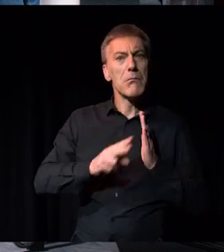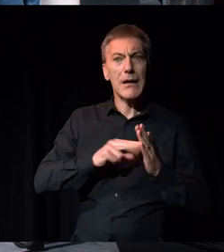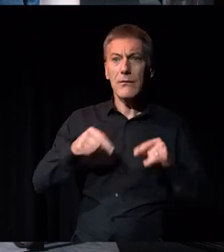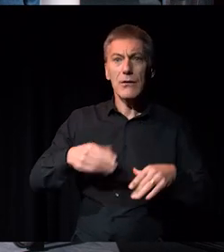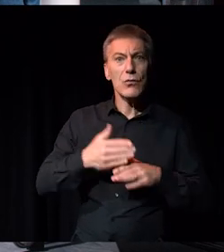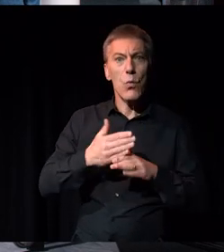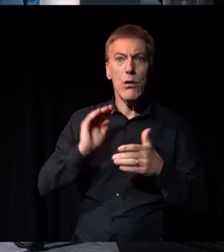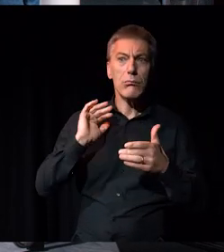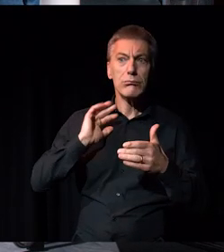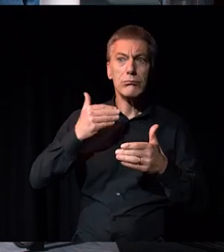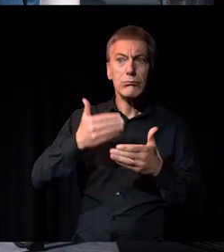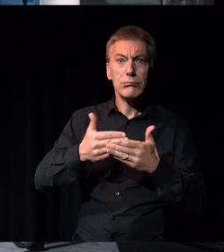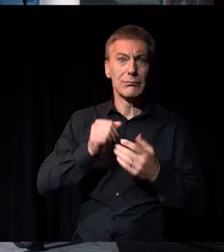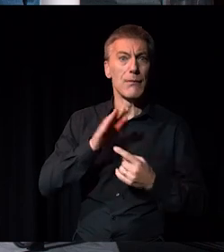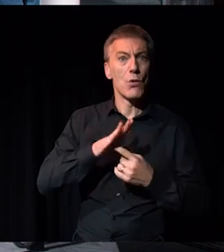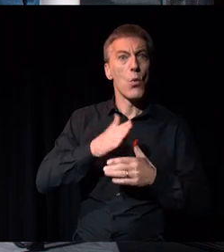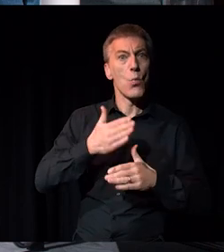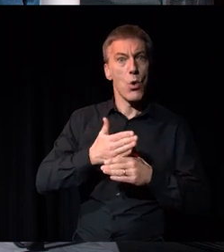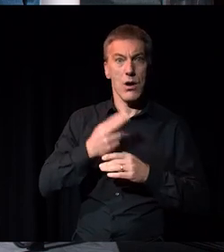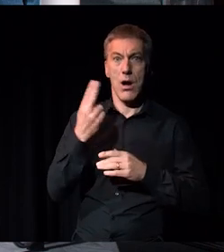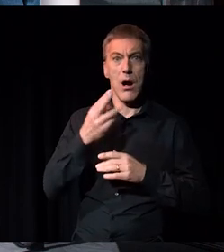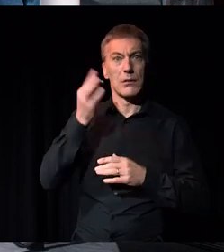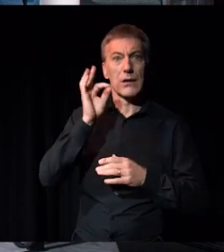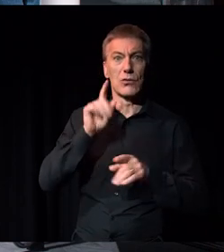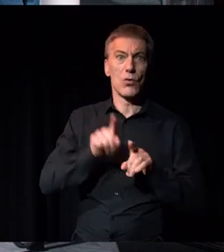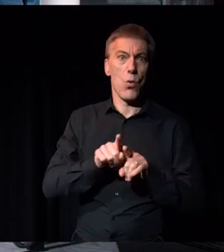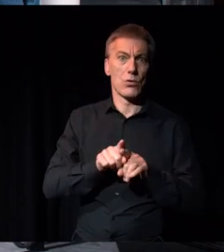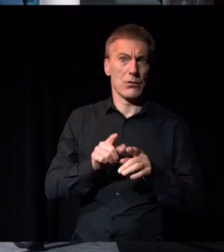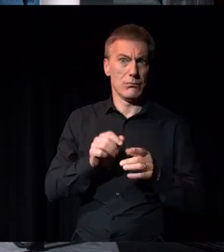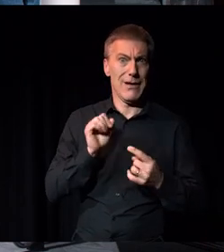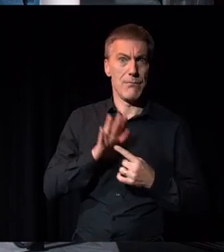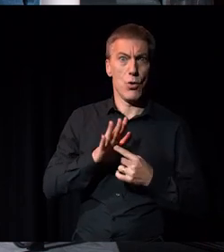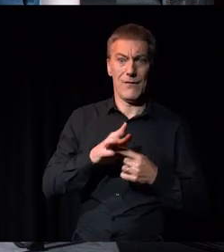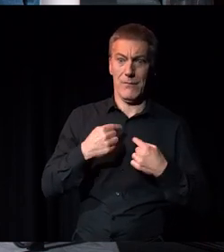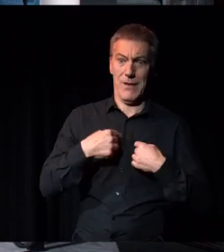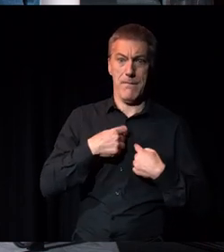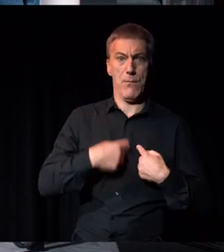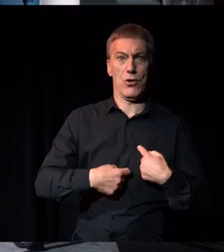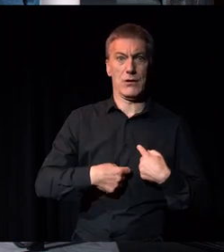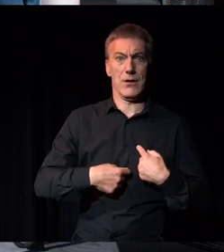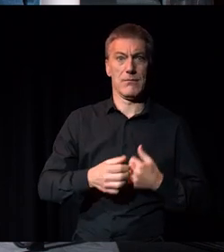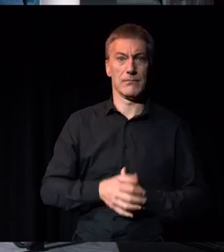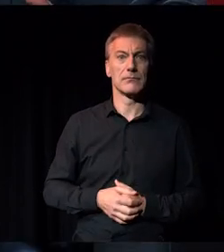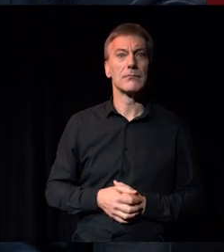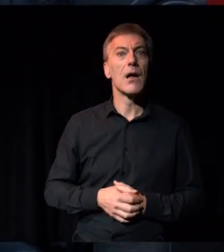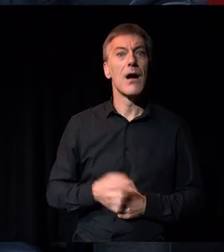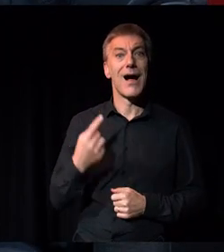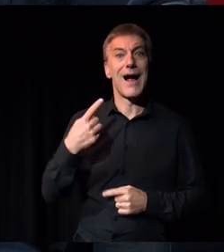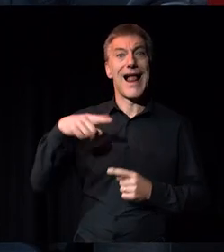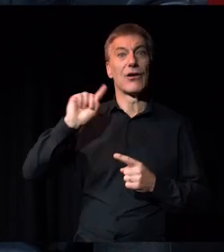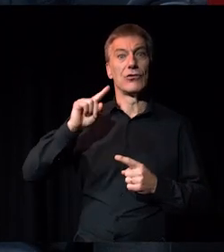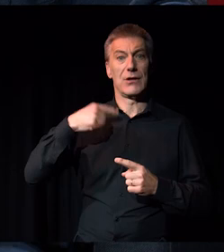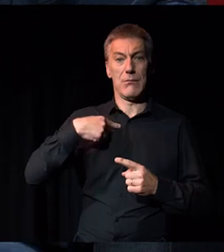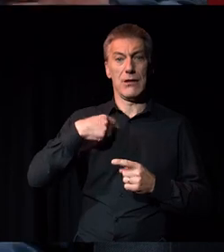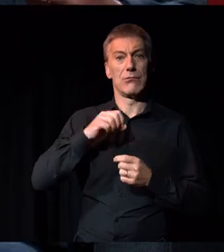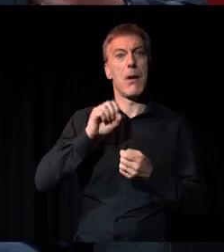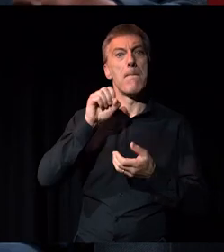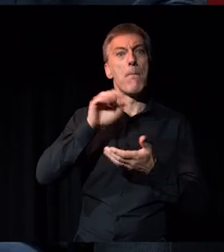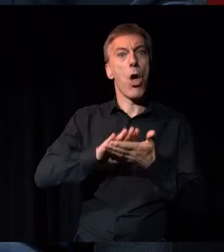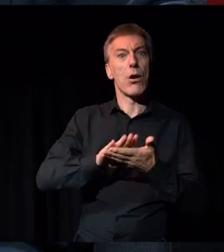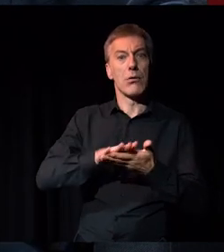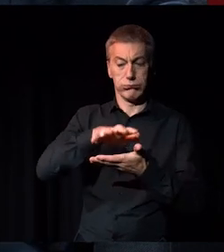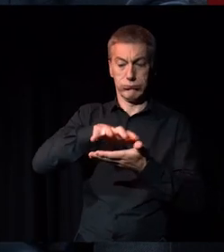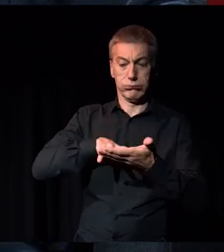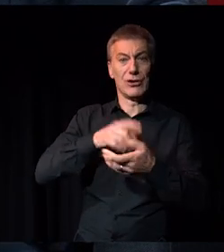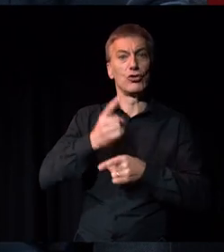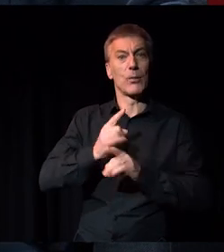important piece of work for the Arts Council but also something which is quite important to me personally. So, last year I wrote a blog to introduce